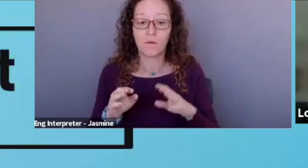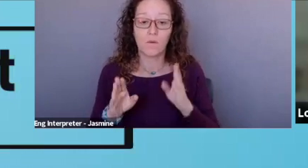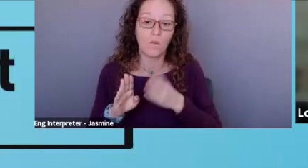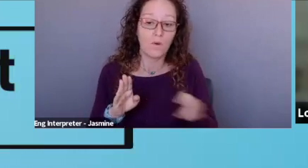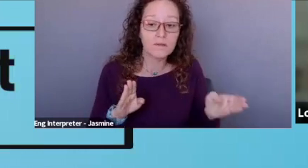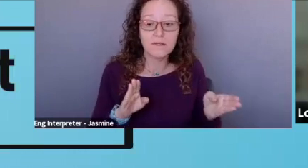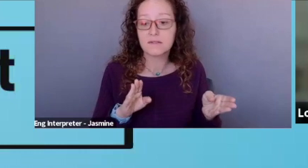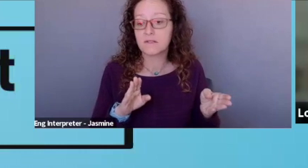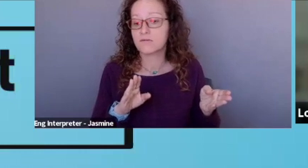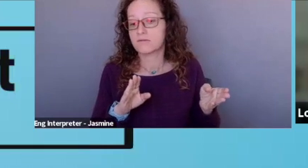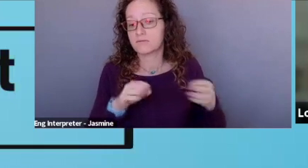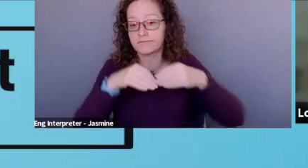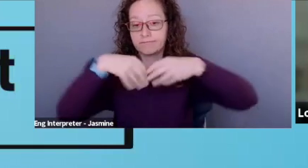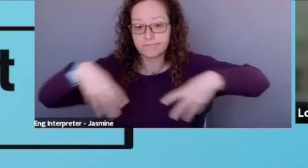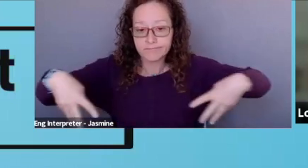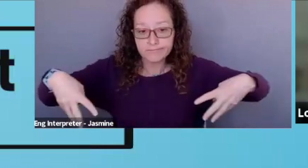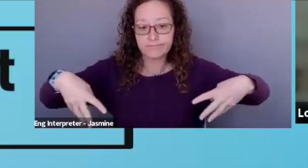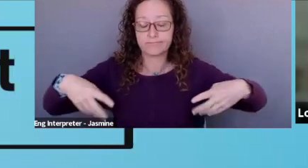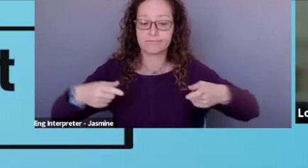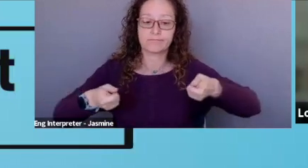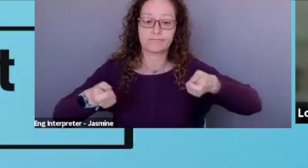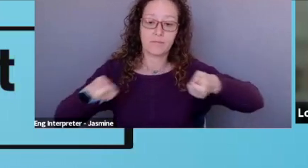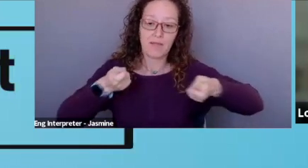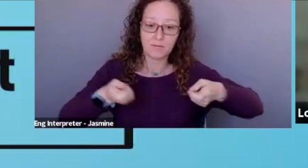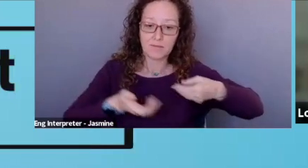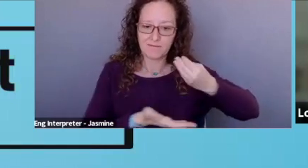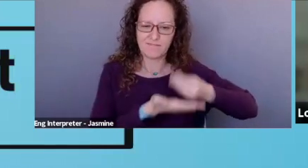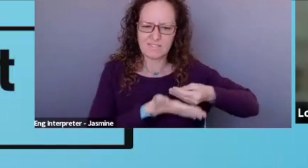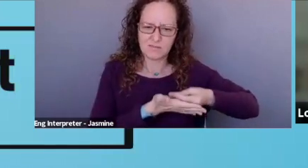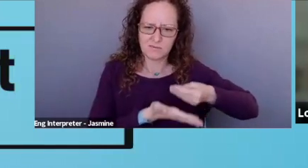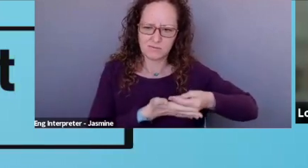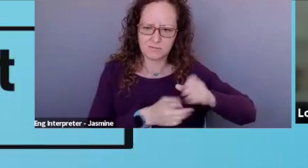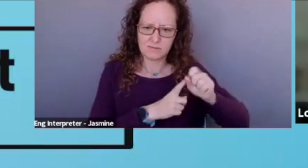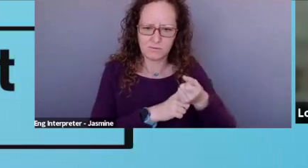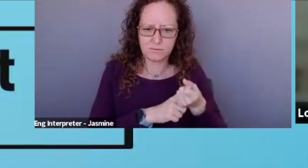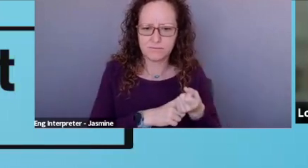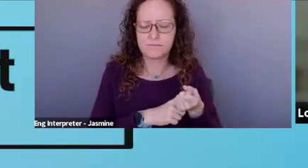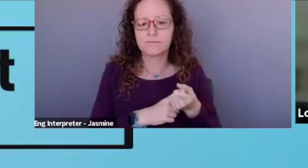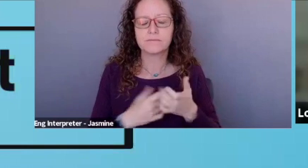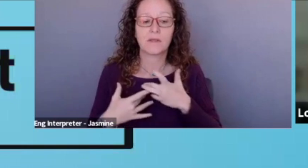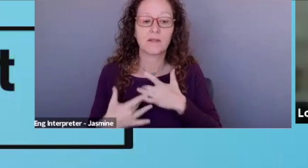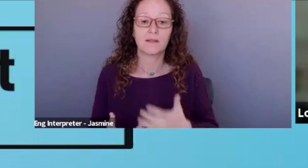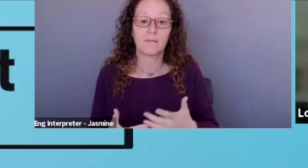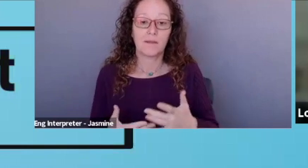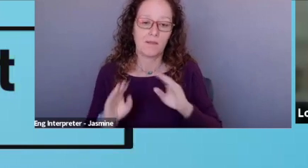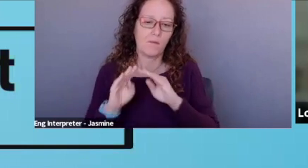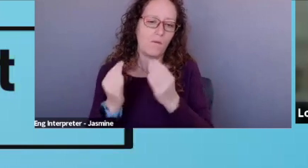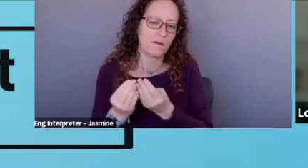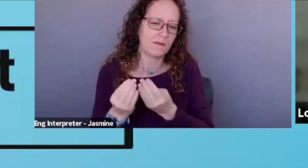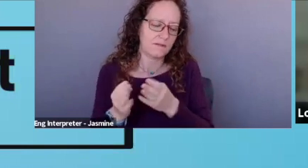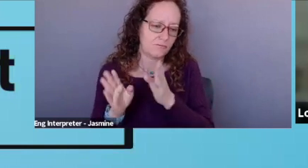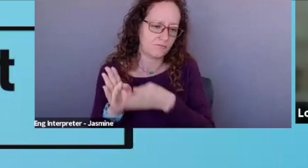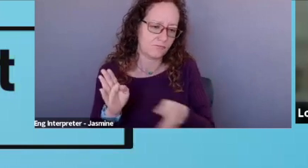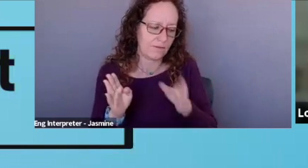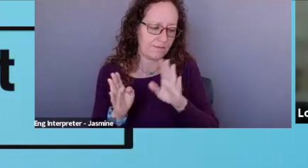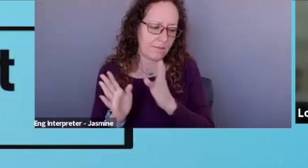position. So you could, you're also going to include generally, uh, organizational budget. And oftentimes they want